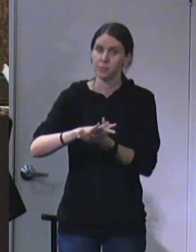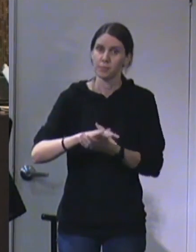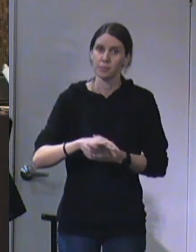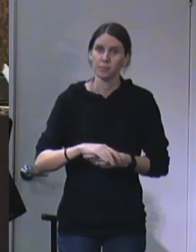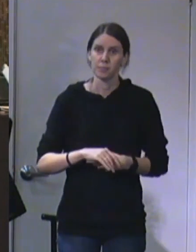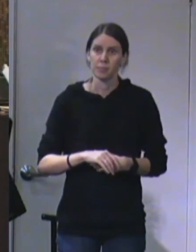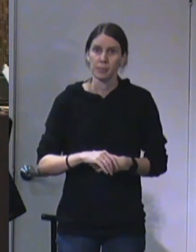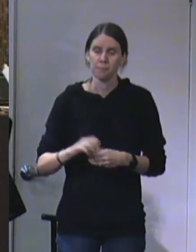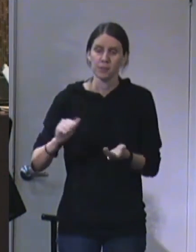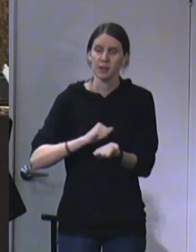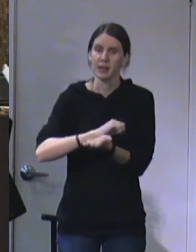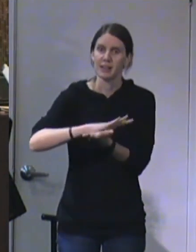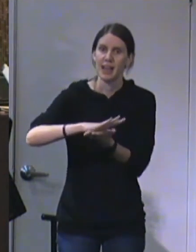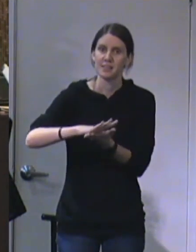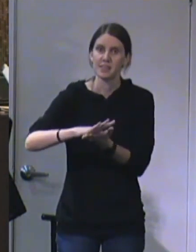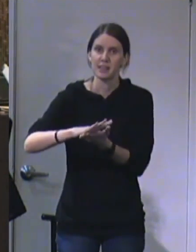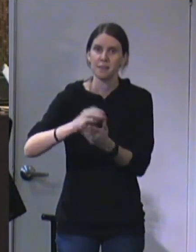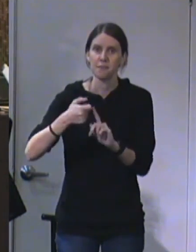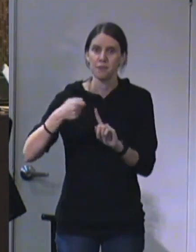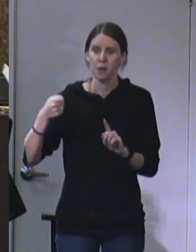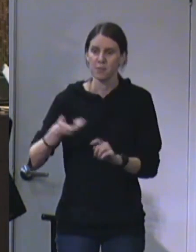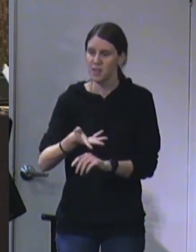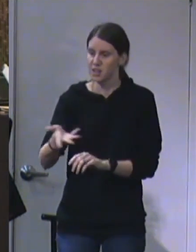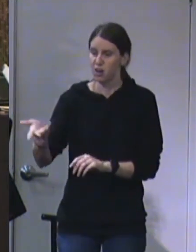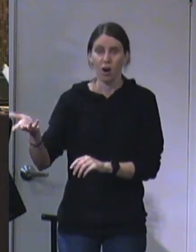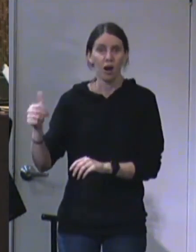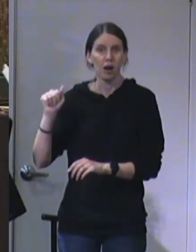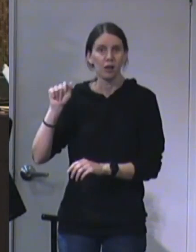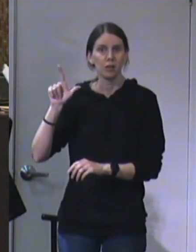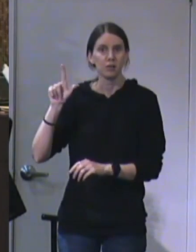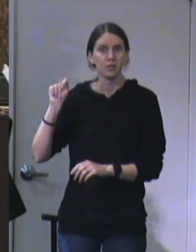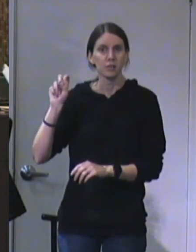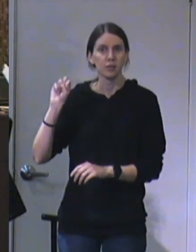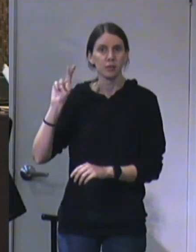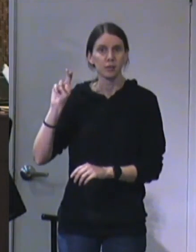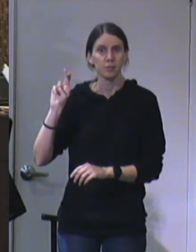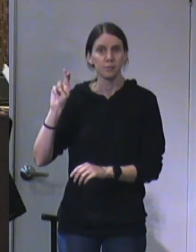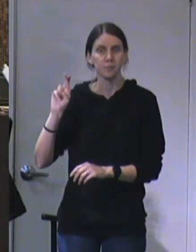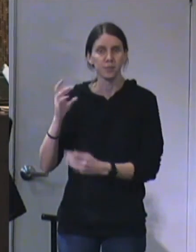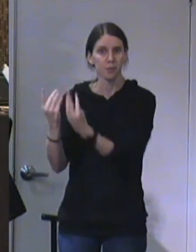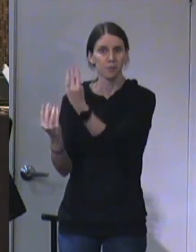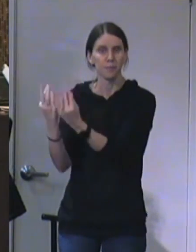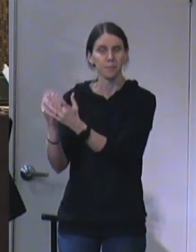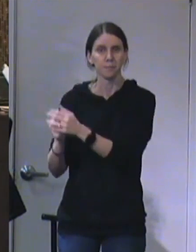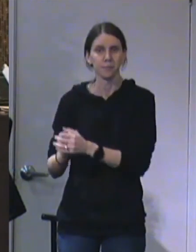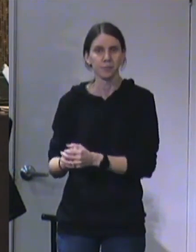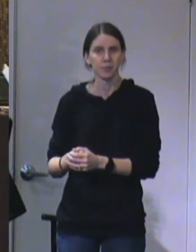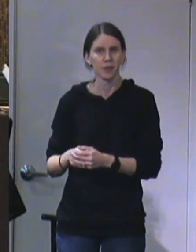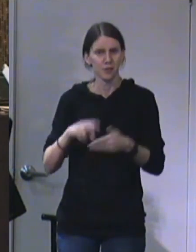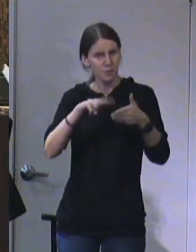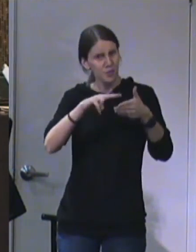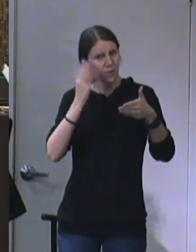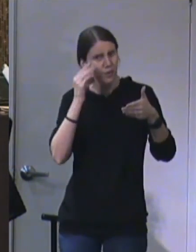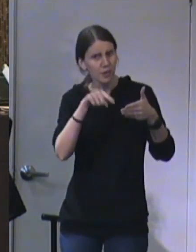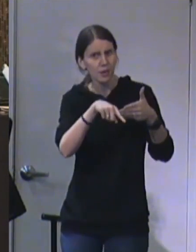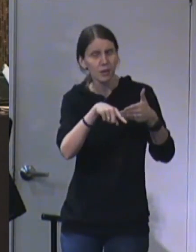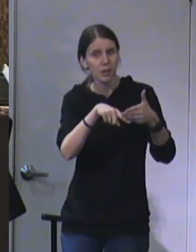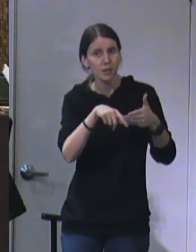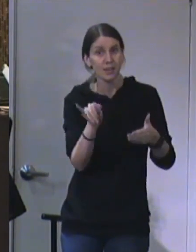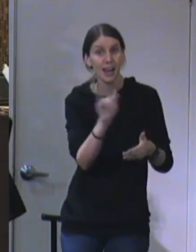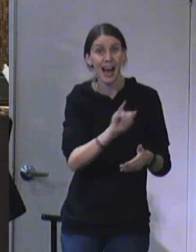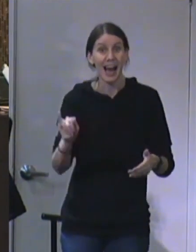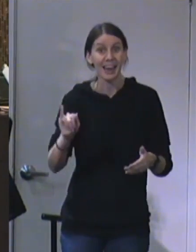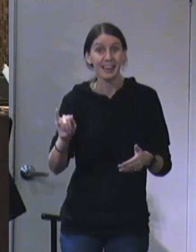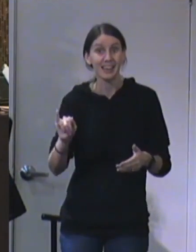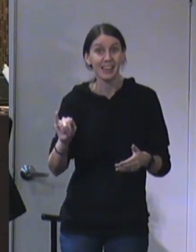cleansed. Cleansing from the altar. I want you to notice something else about this story. Isaiah